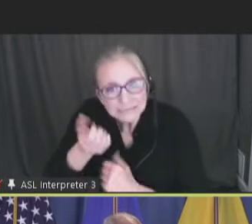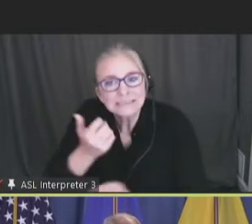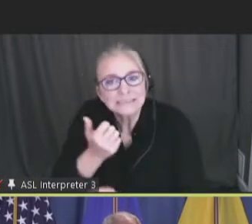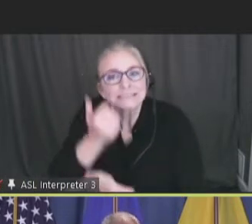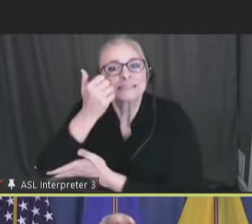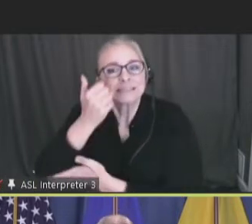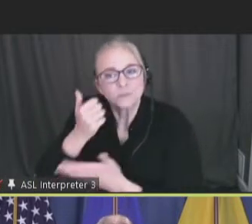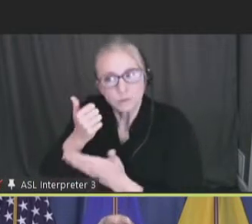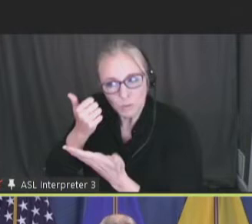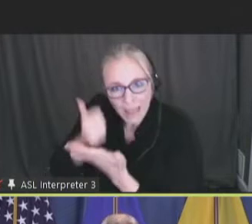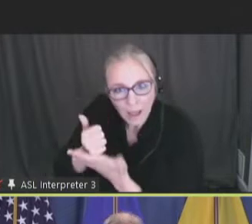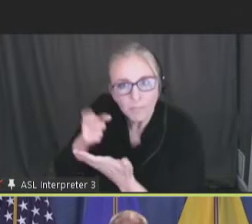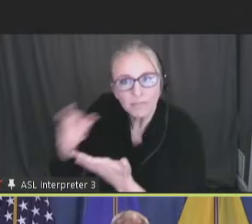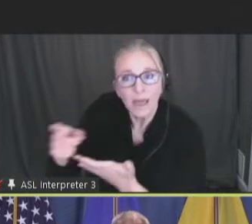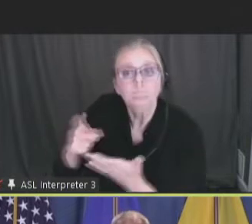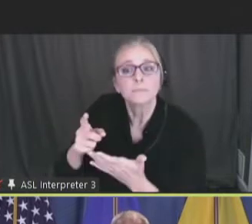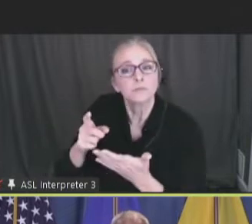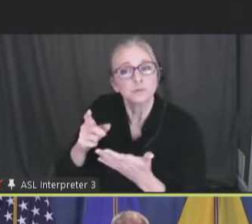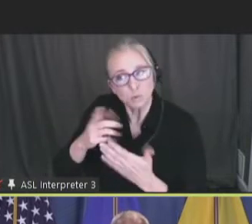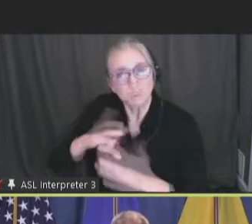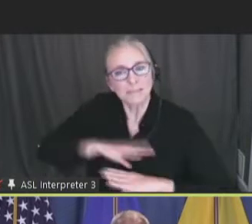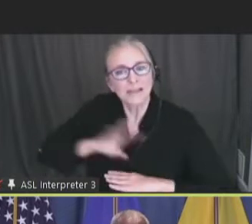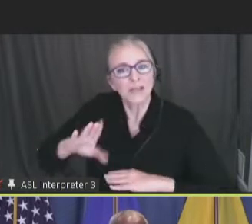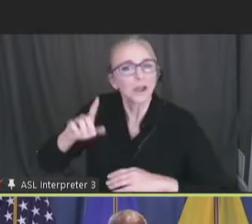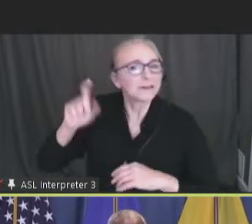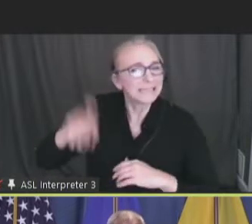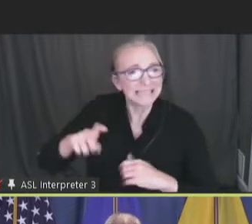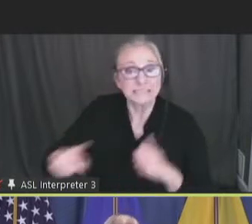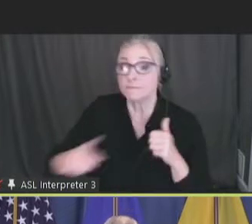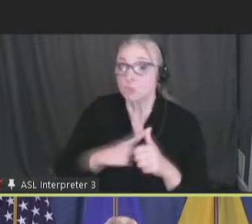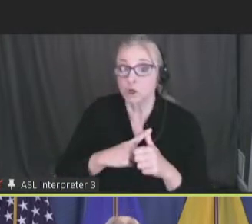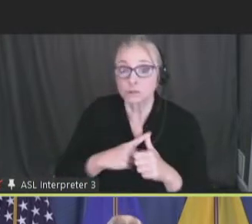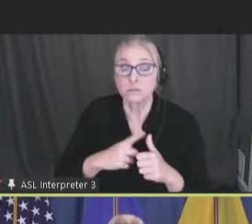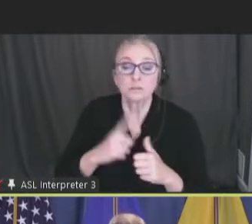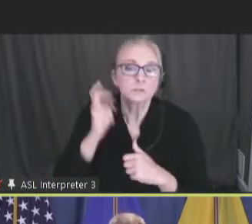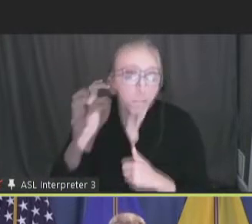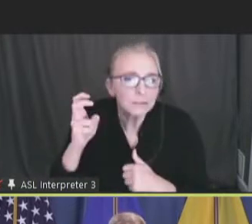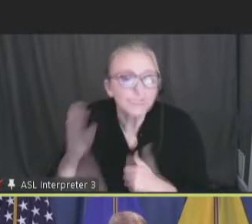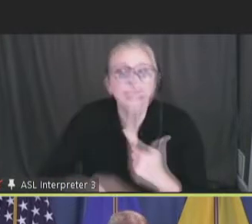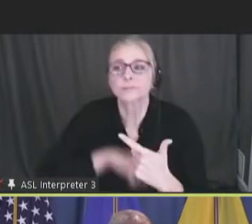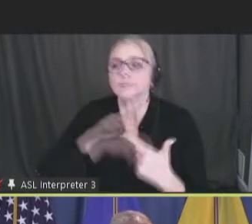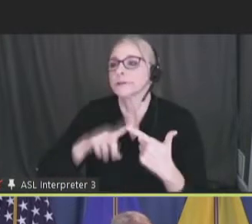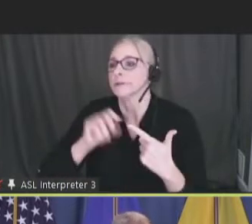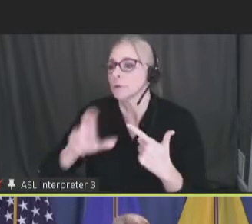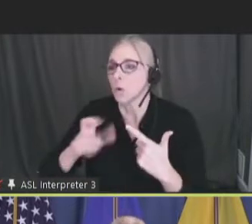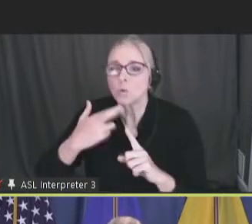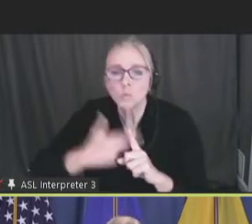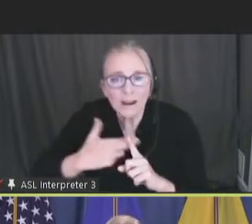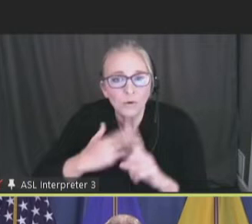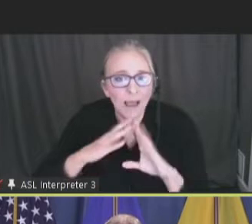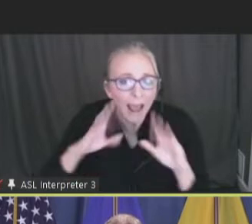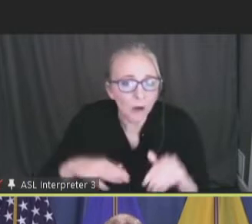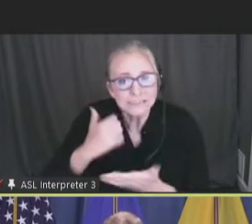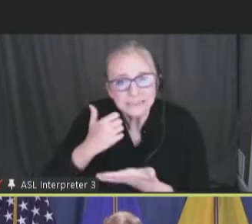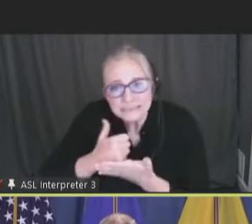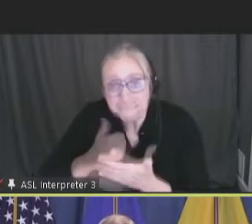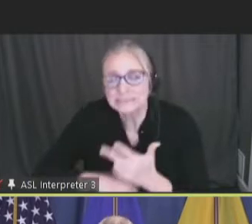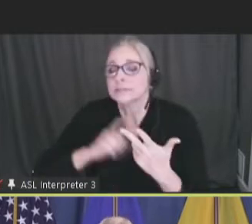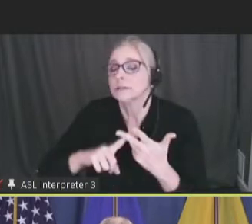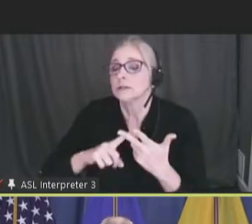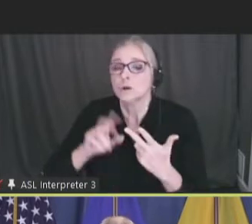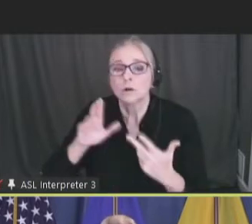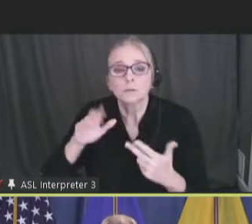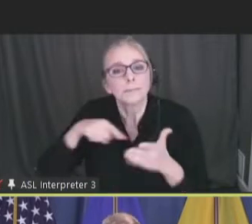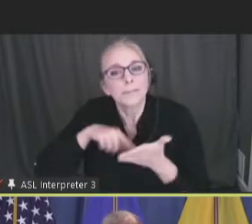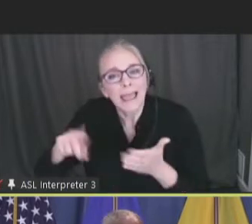predominant needs that these individuals have, whether it's transportation or rental and housing assistance or utility